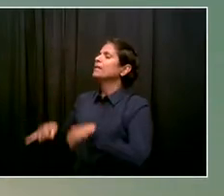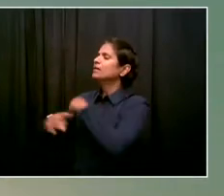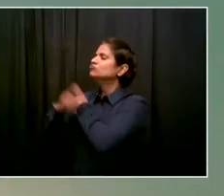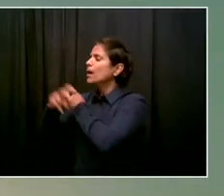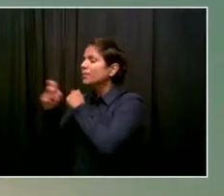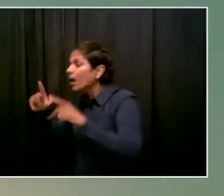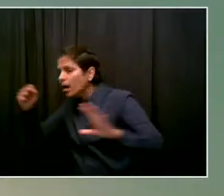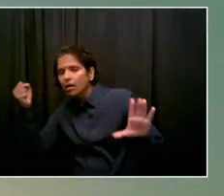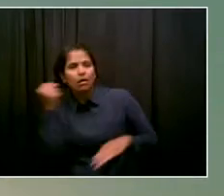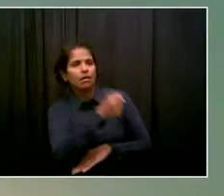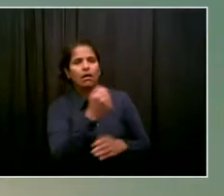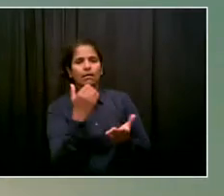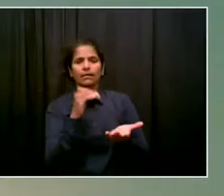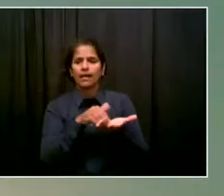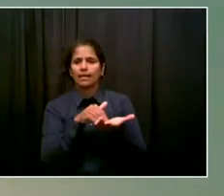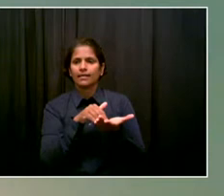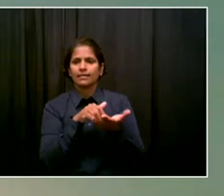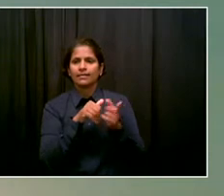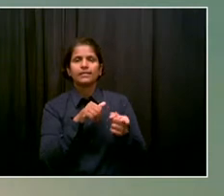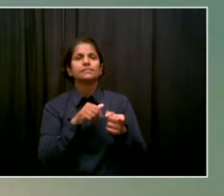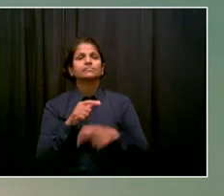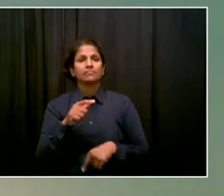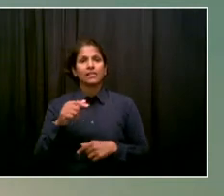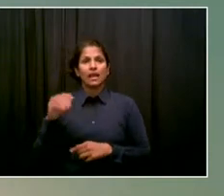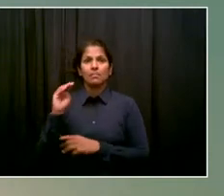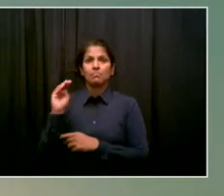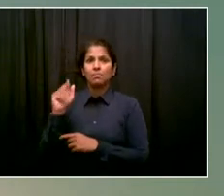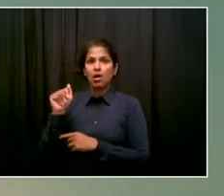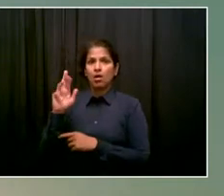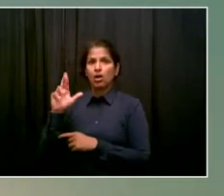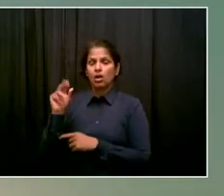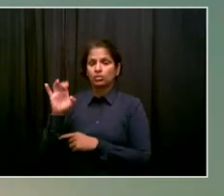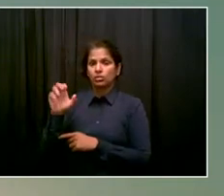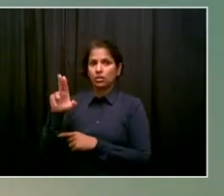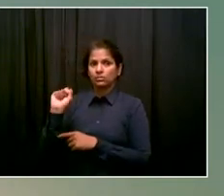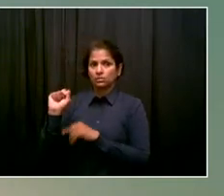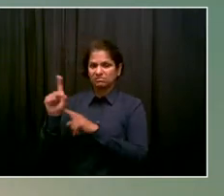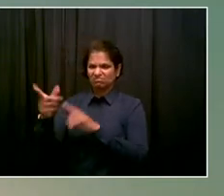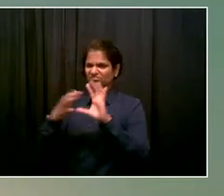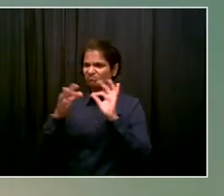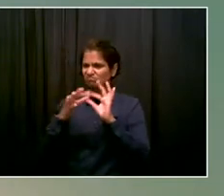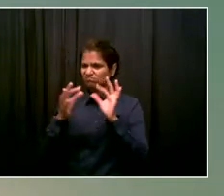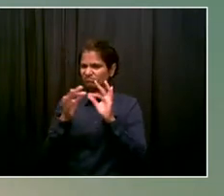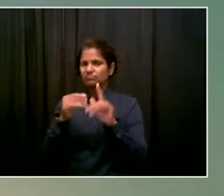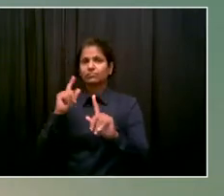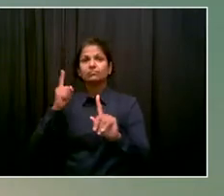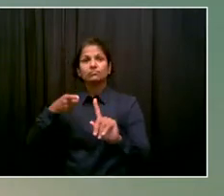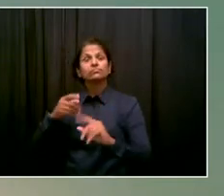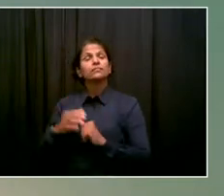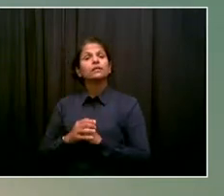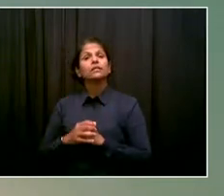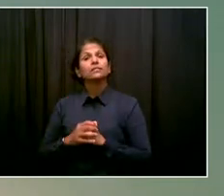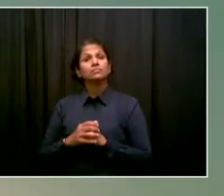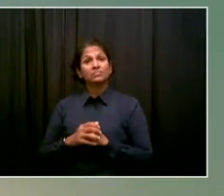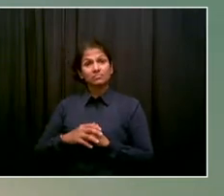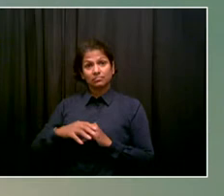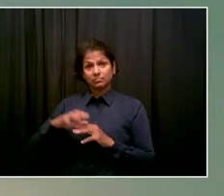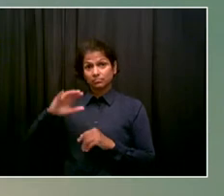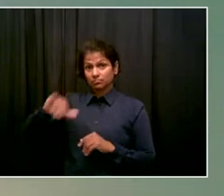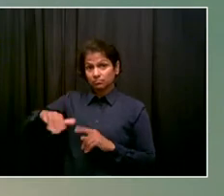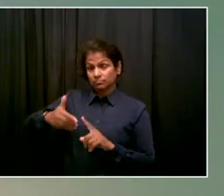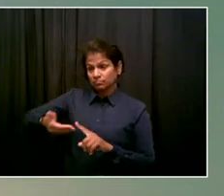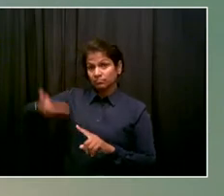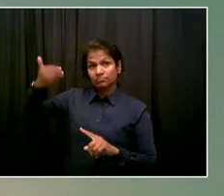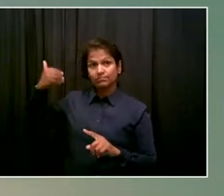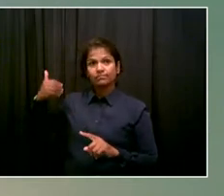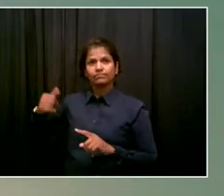driven by people on parole to about 17 percent when in 2020 and when the pandemic started.